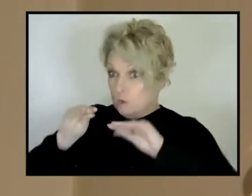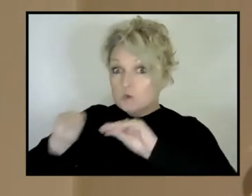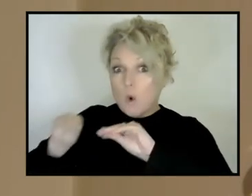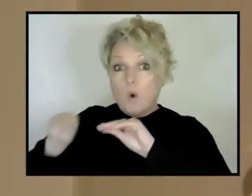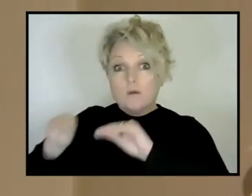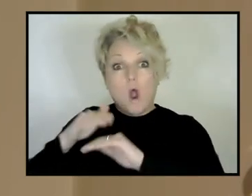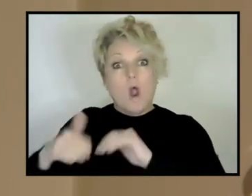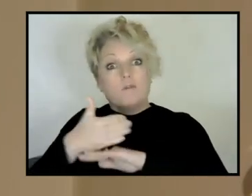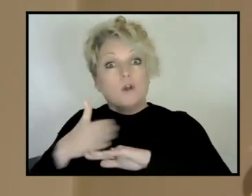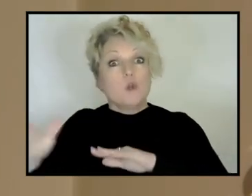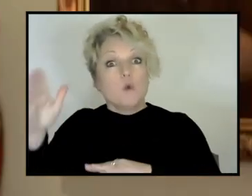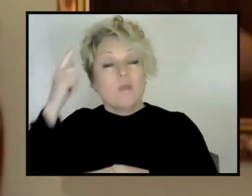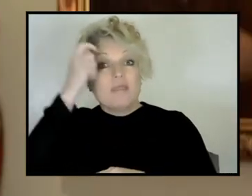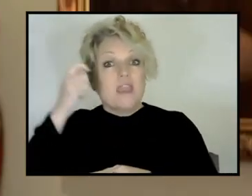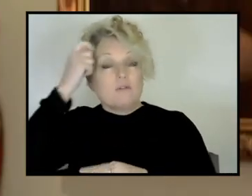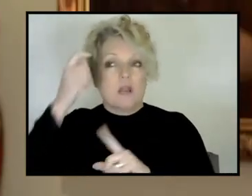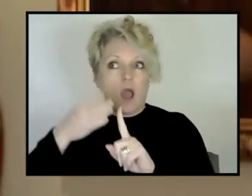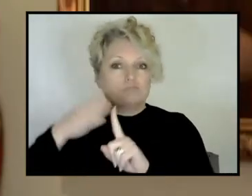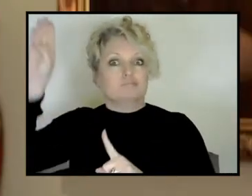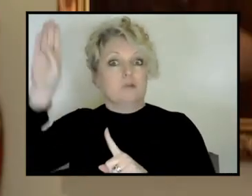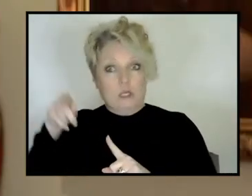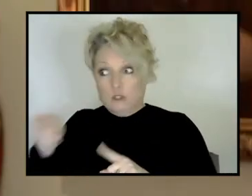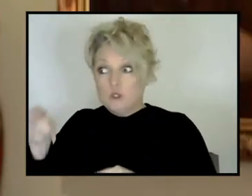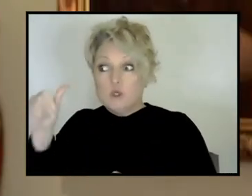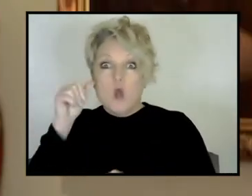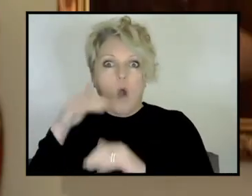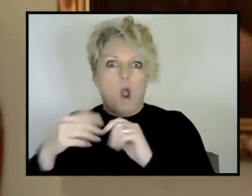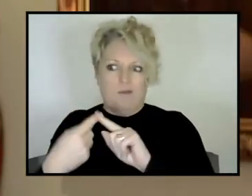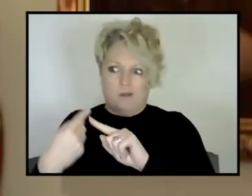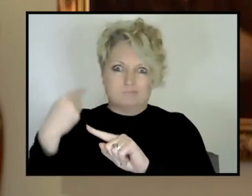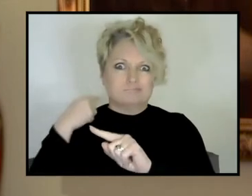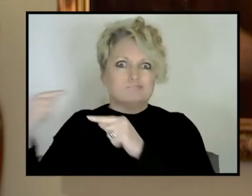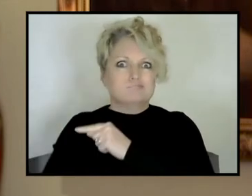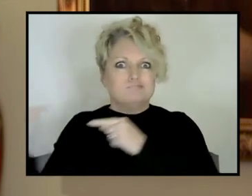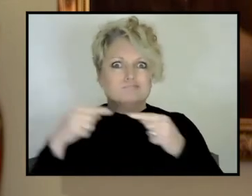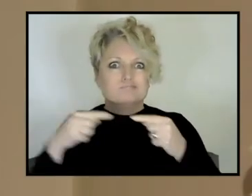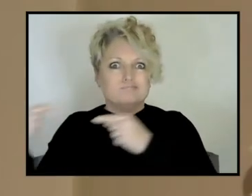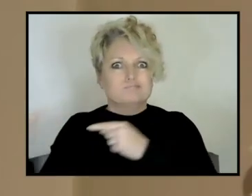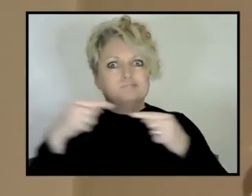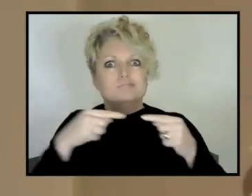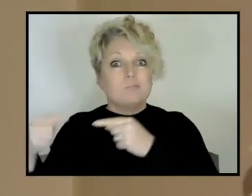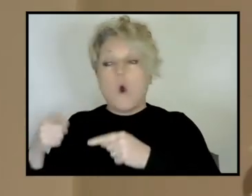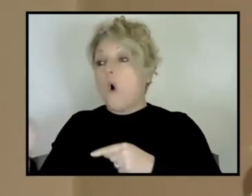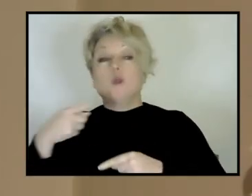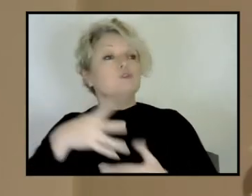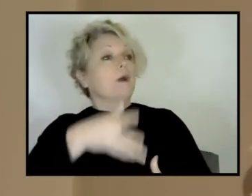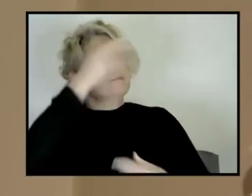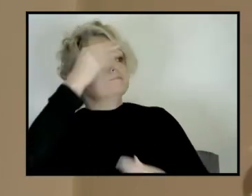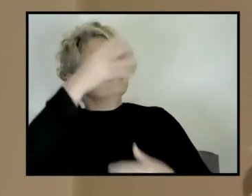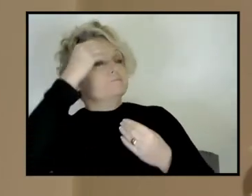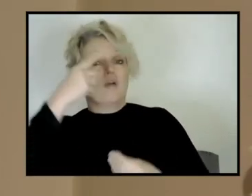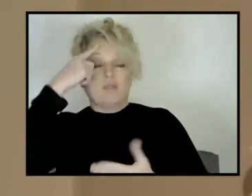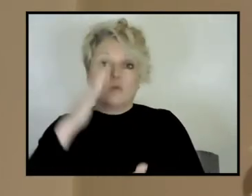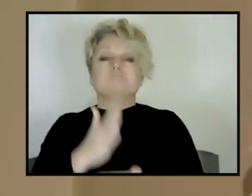context that there'd been a debate or it was, it was just delivered as the, the, the truth of, of the way the world was made up?